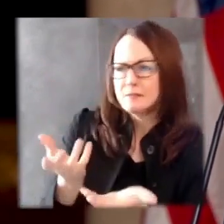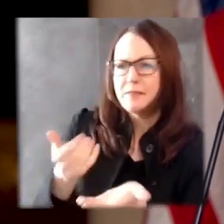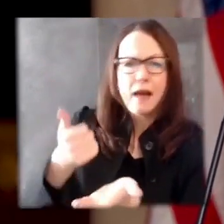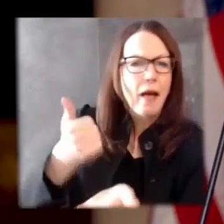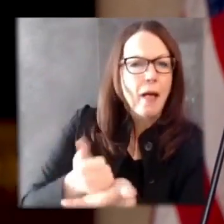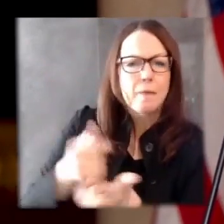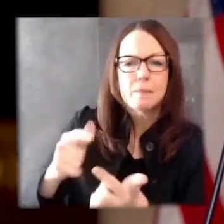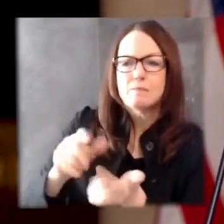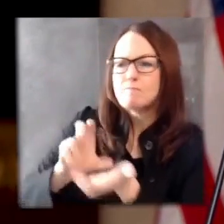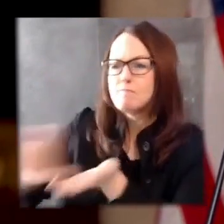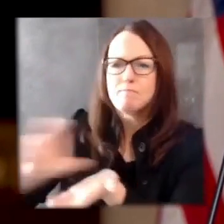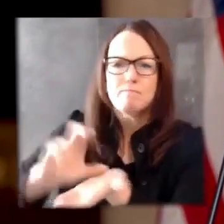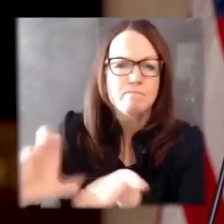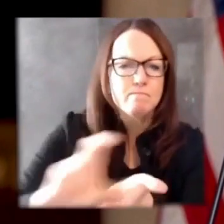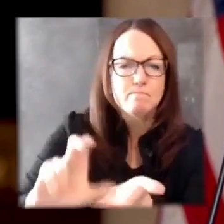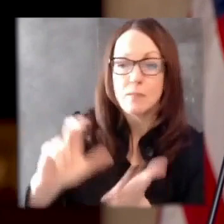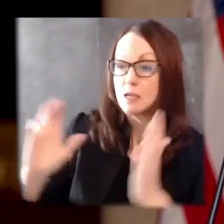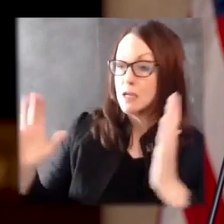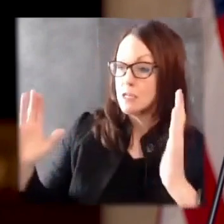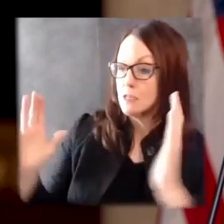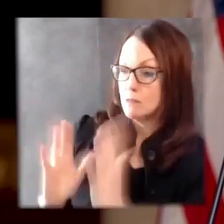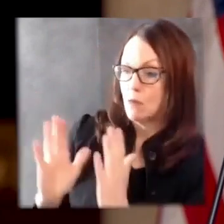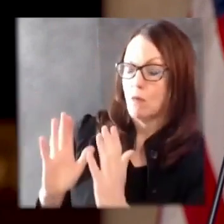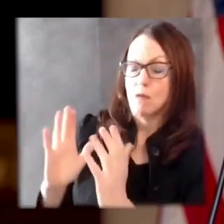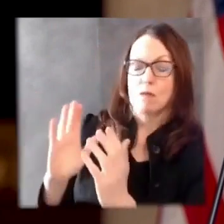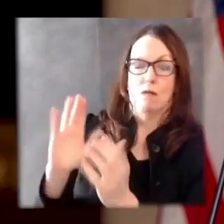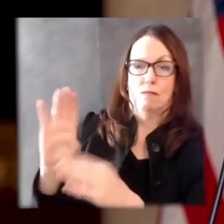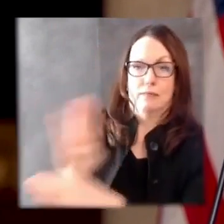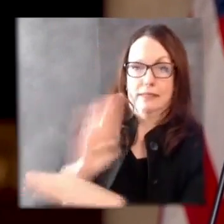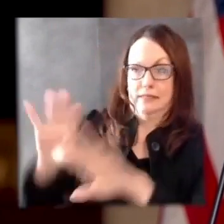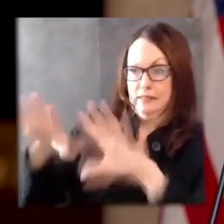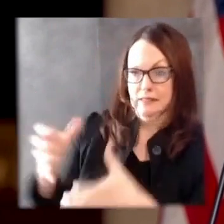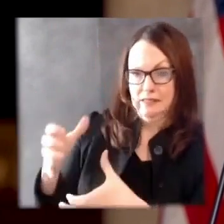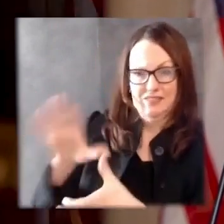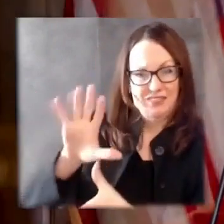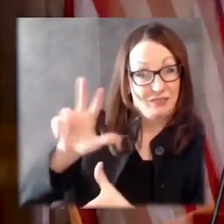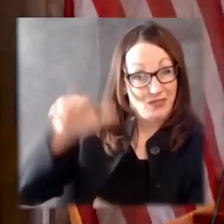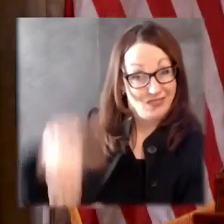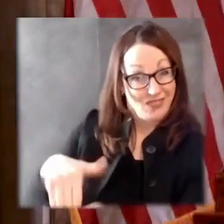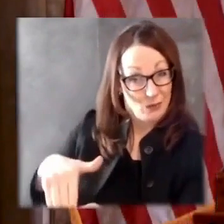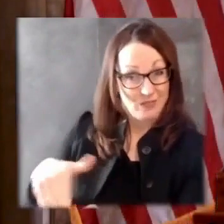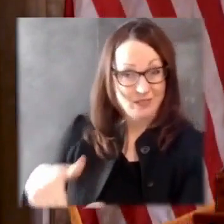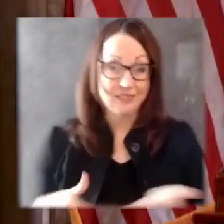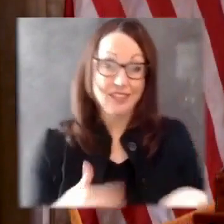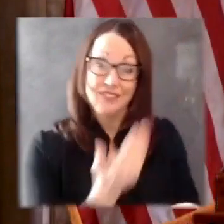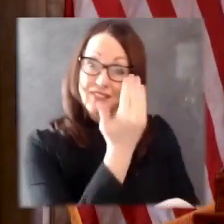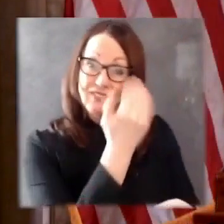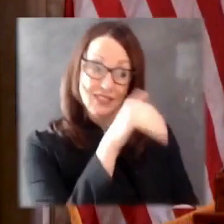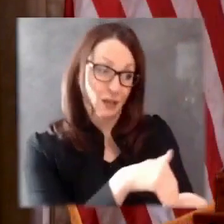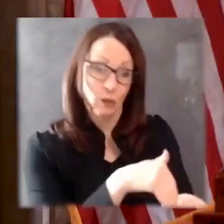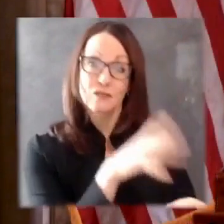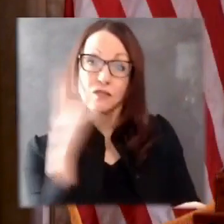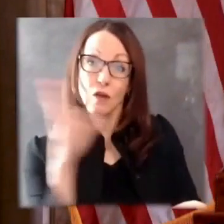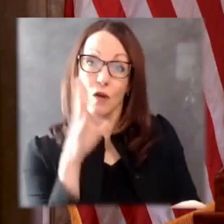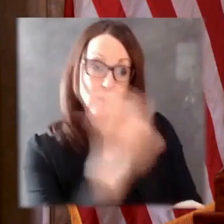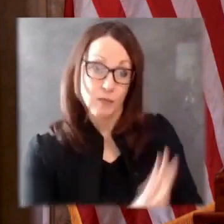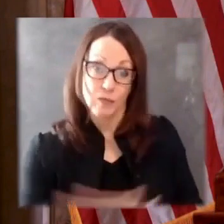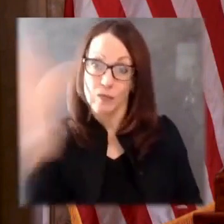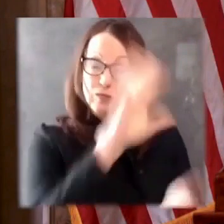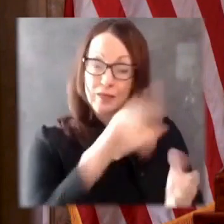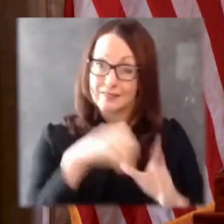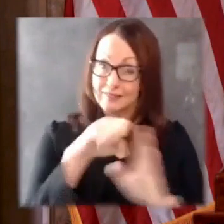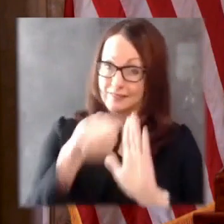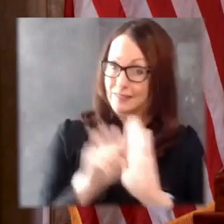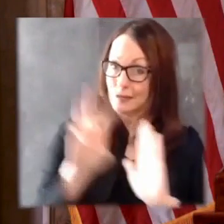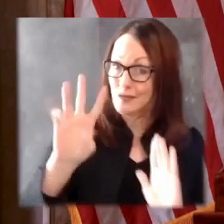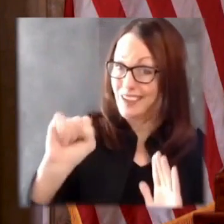more than 15,000 farms, and our lodging, hospitality, and tourism industries. We invested more than $200